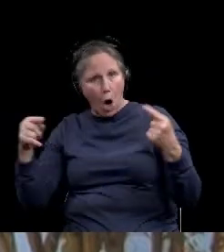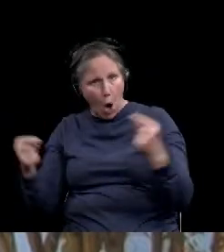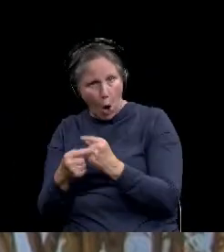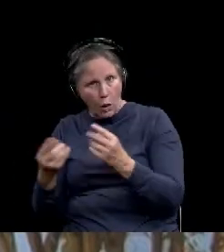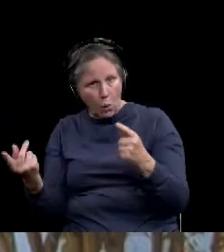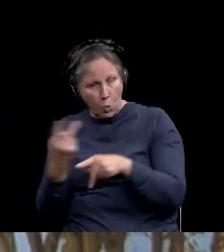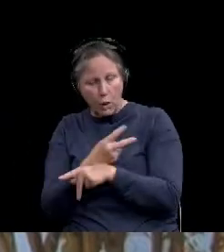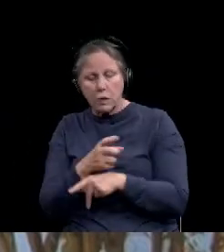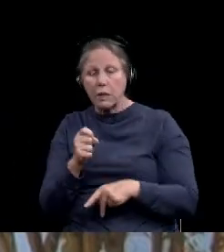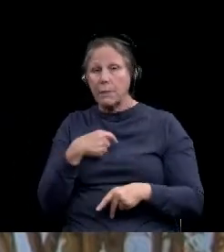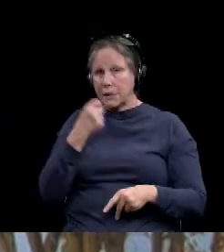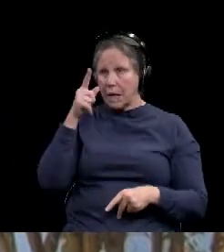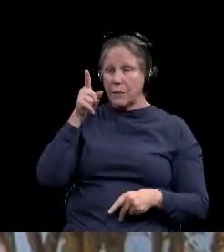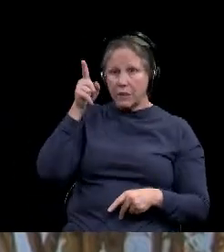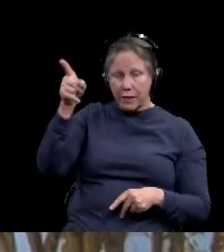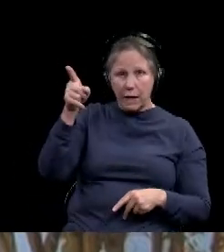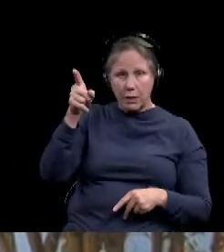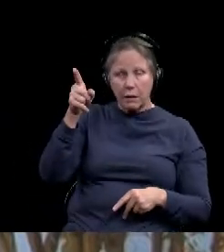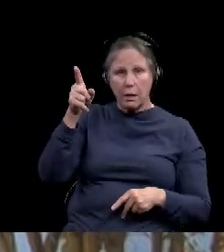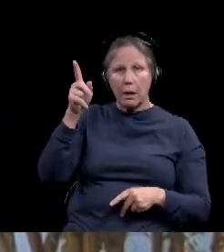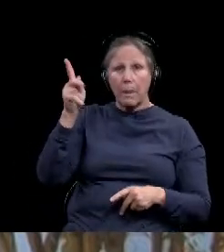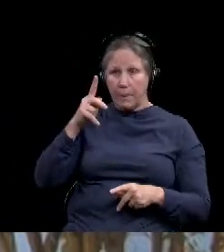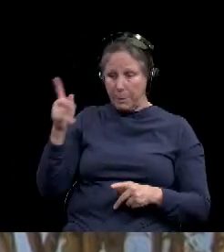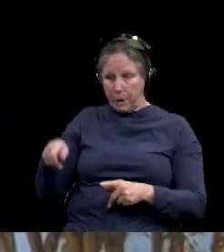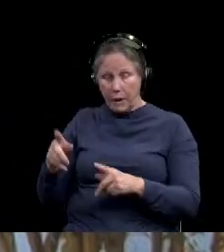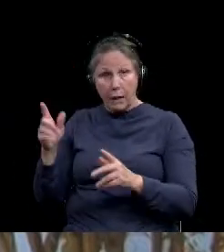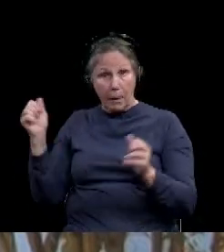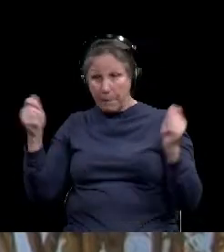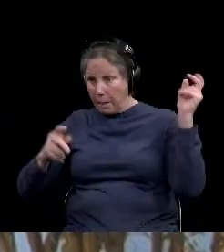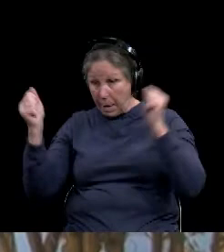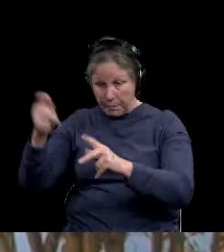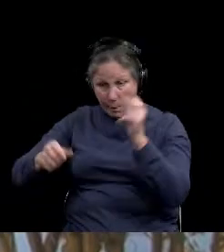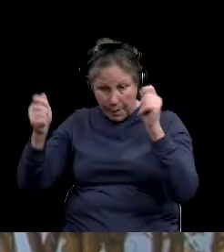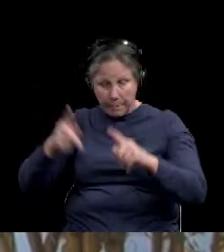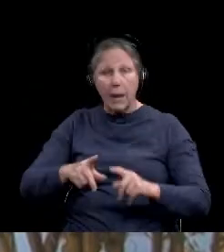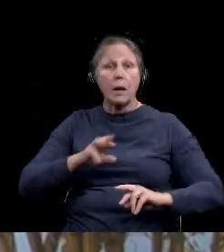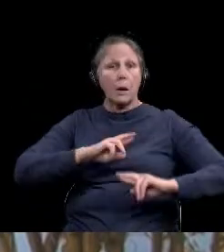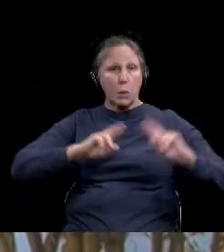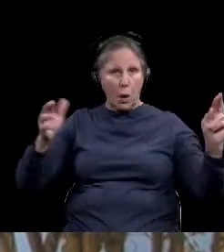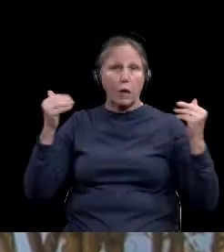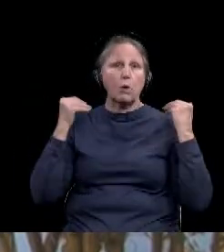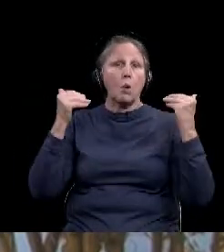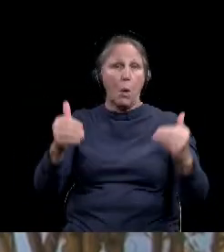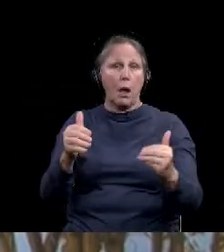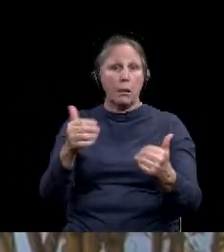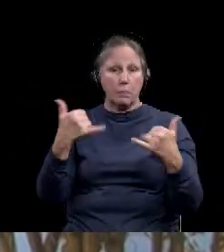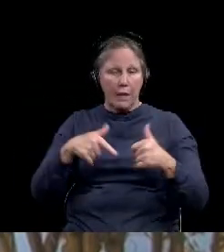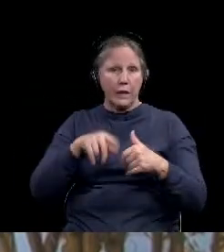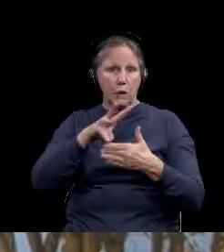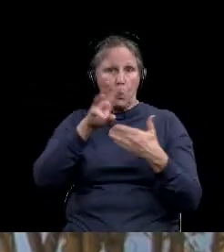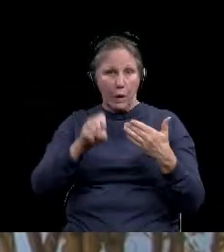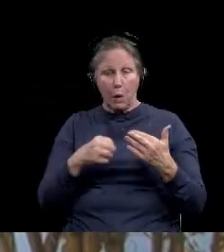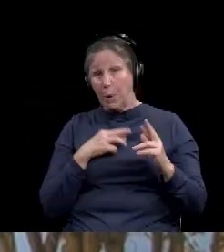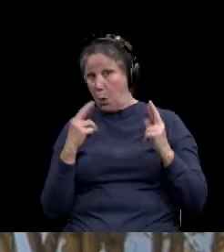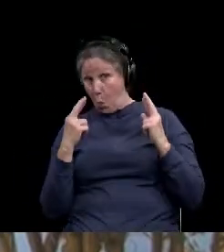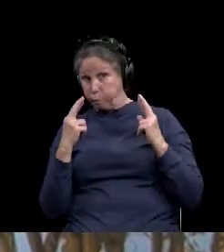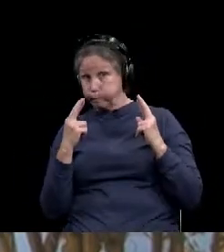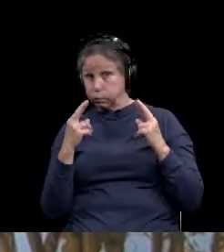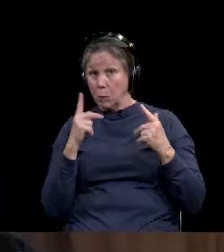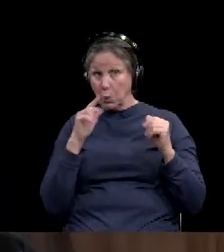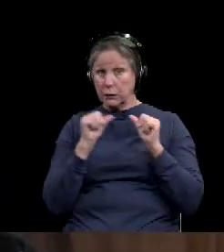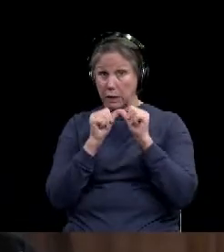understanding is that they've gotten several players back in those positions and they are expecting to play, uh, this weekend. And we certainly hope so.